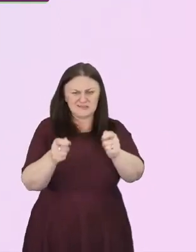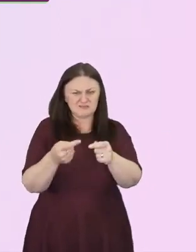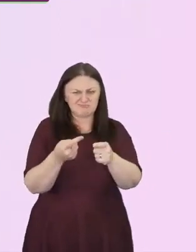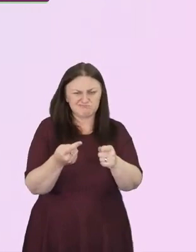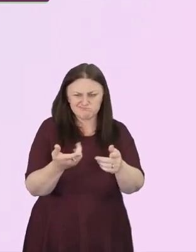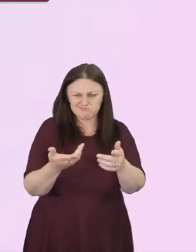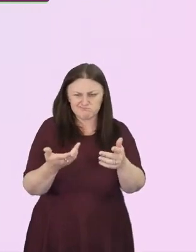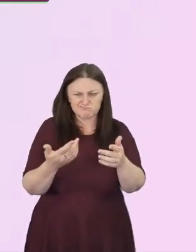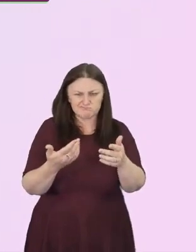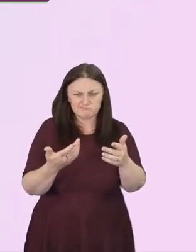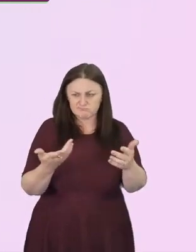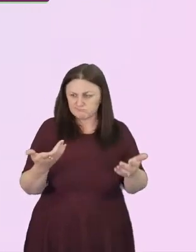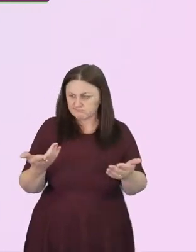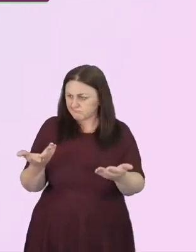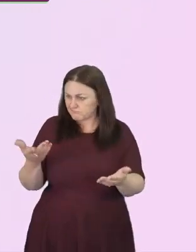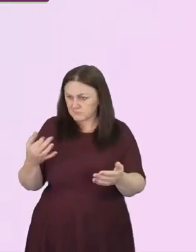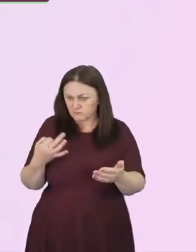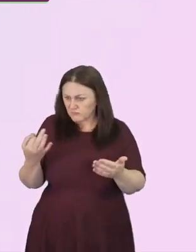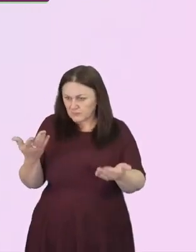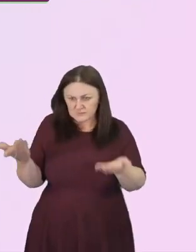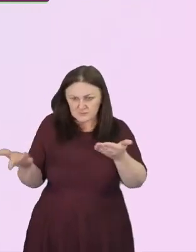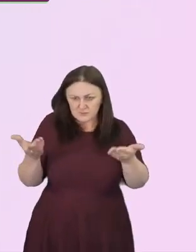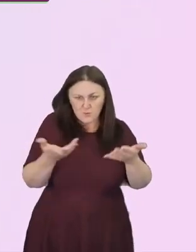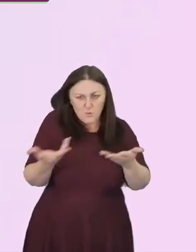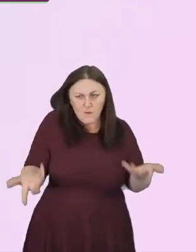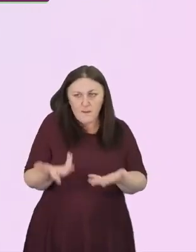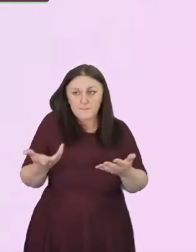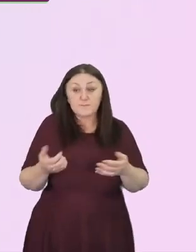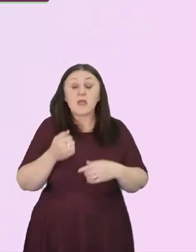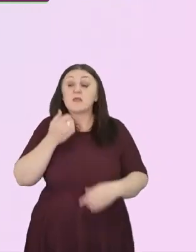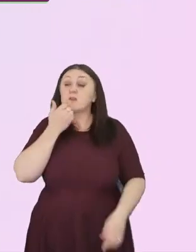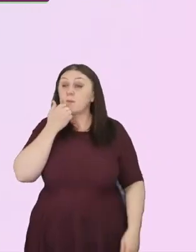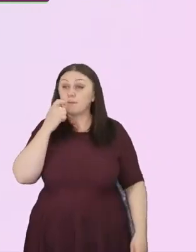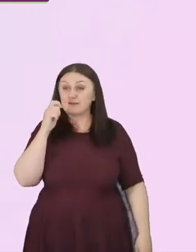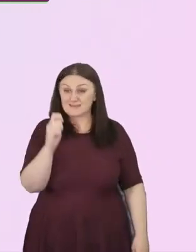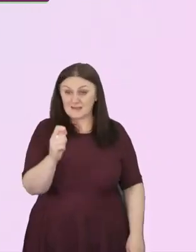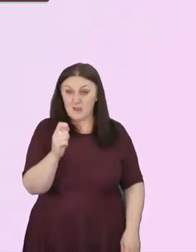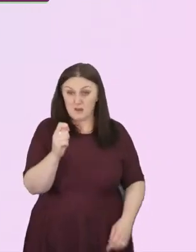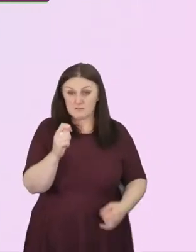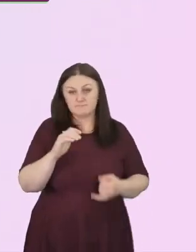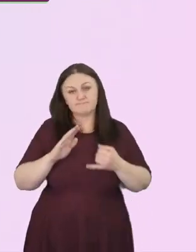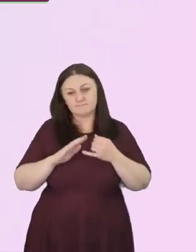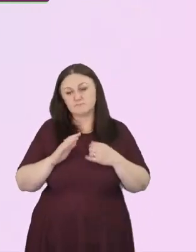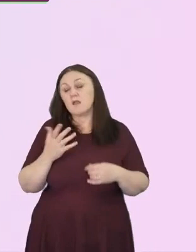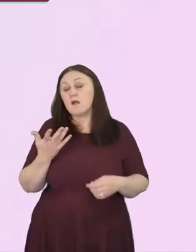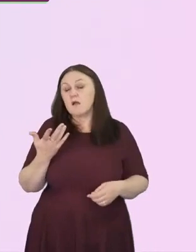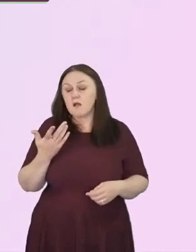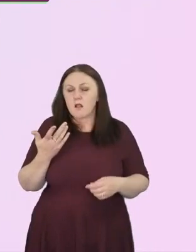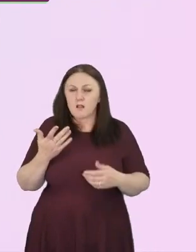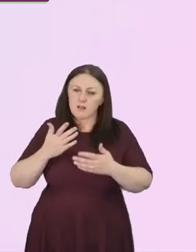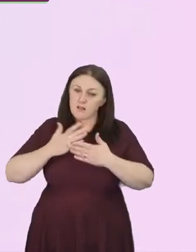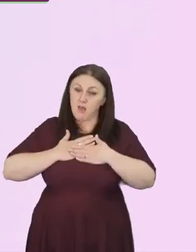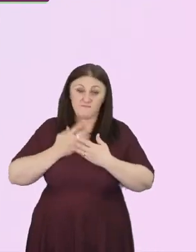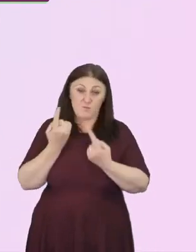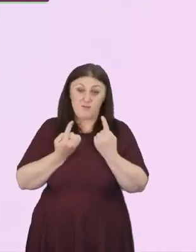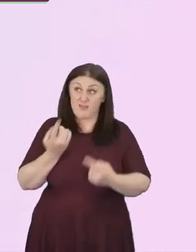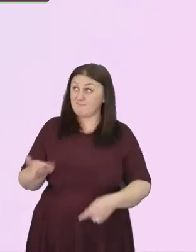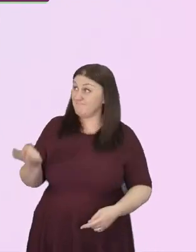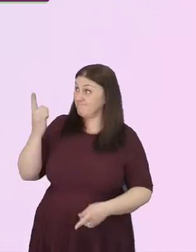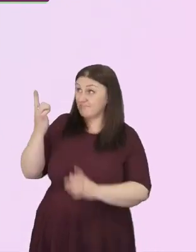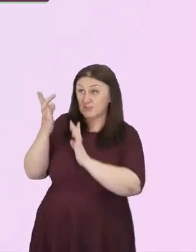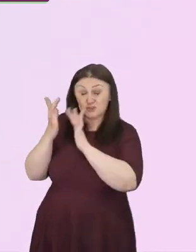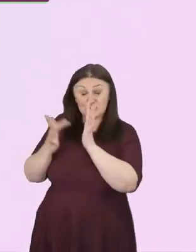And finally, number ten, love one another. It's a simple command from Jesus, isn't it?